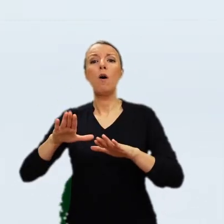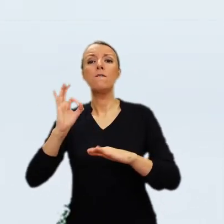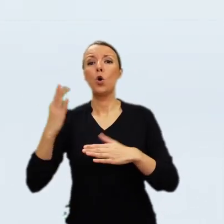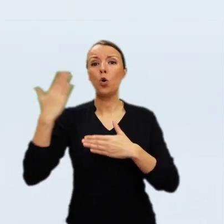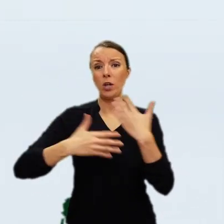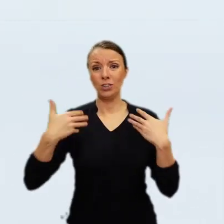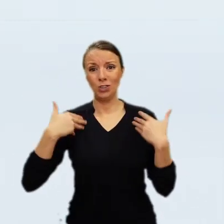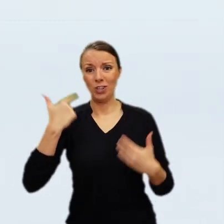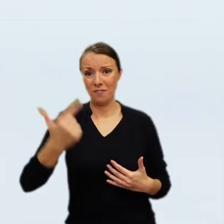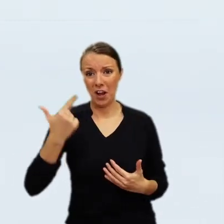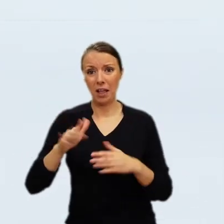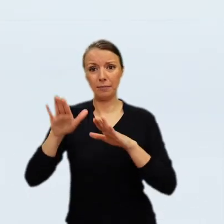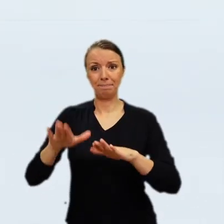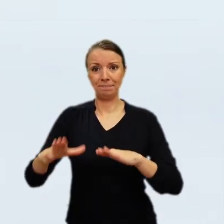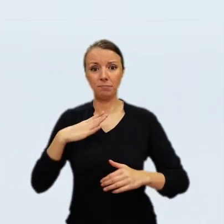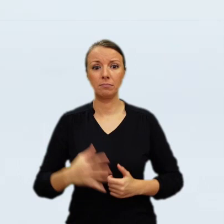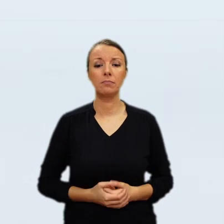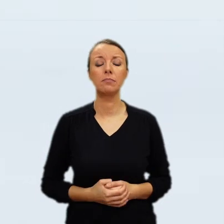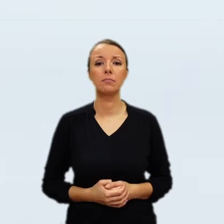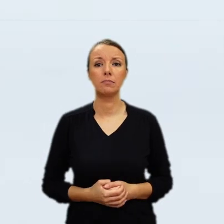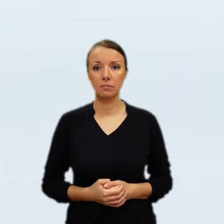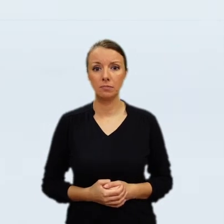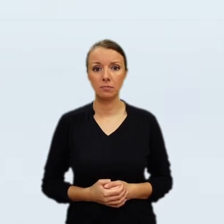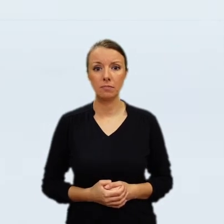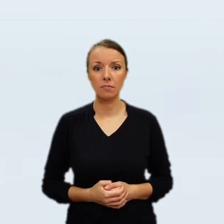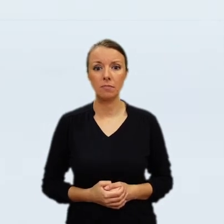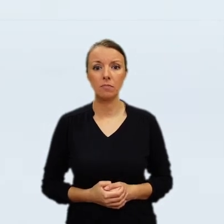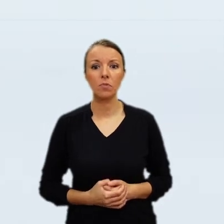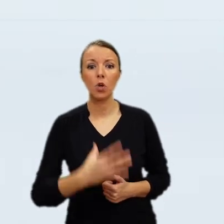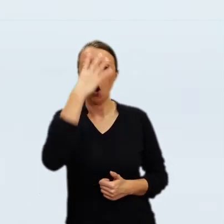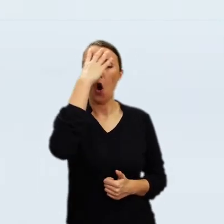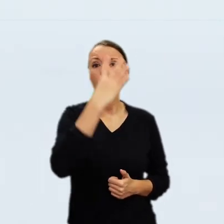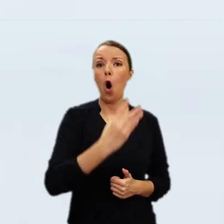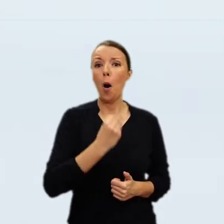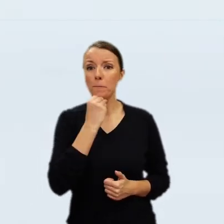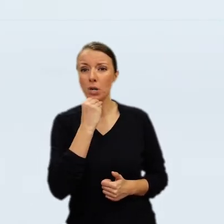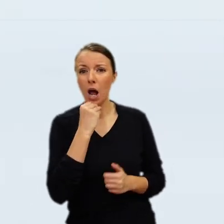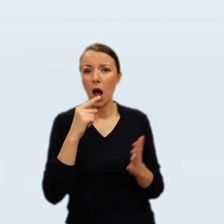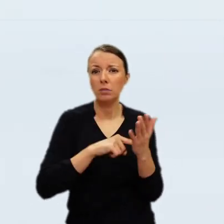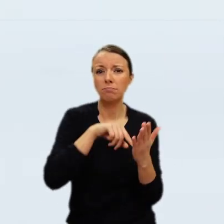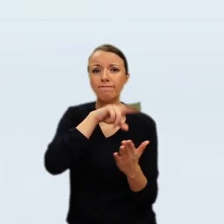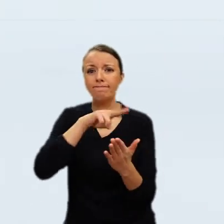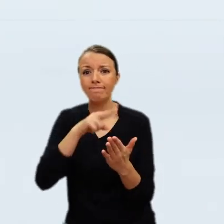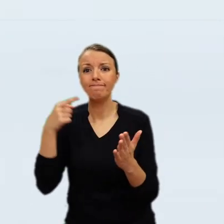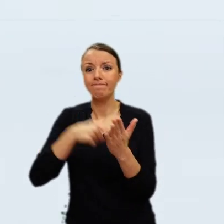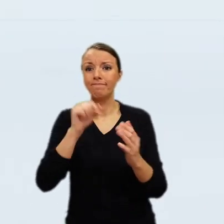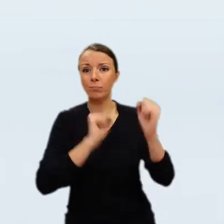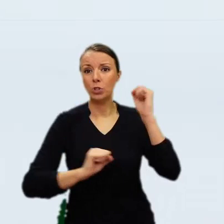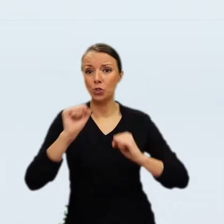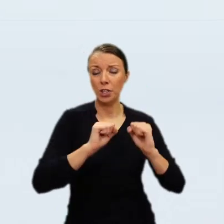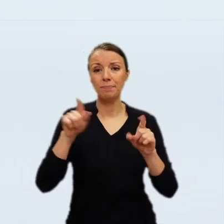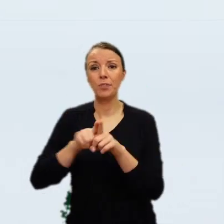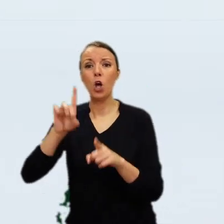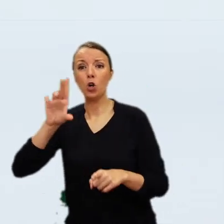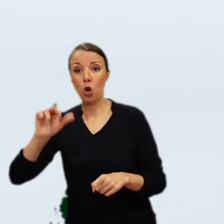Józef Poniatowski, and remained in Warsaw at Wazienki. On the 1st of February, 1811, a young Polish